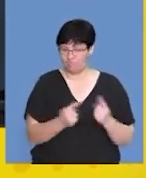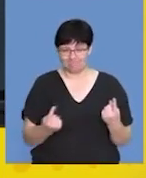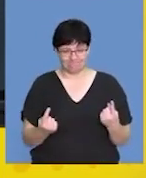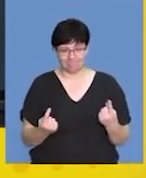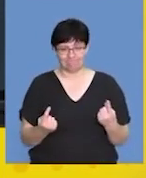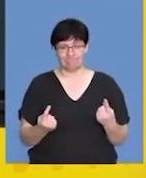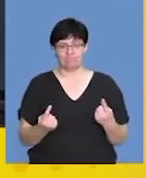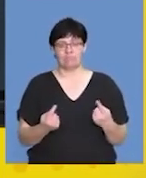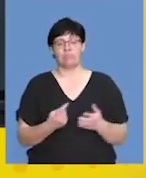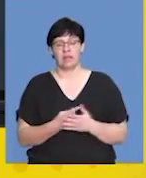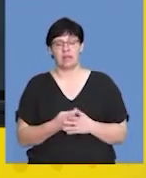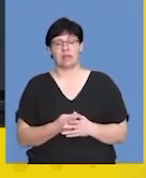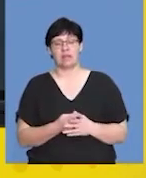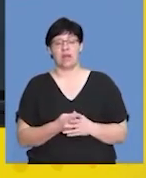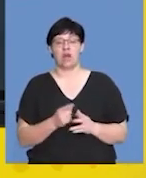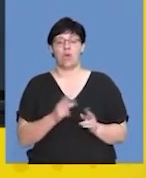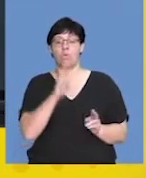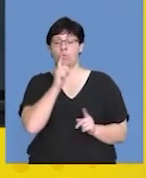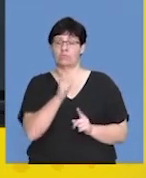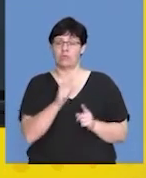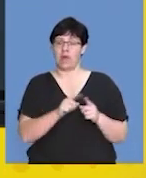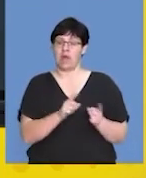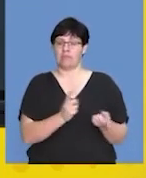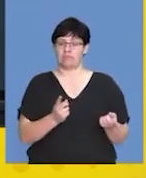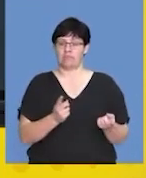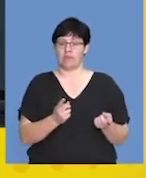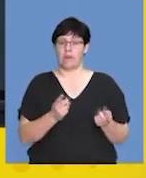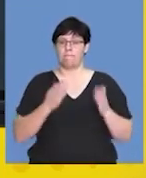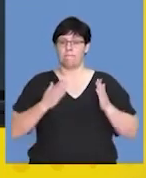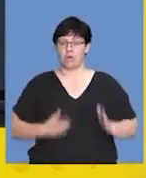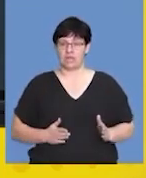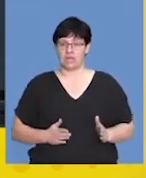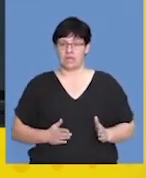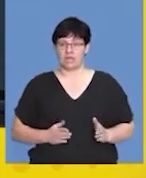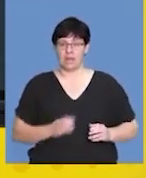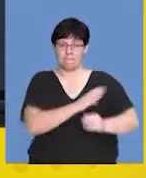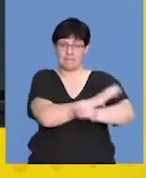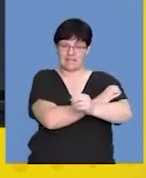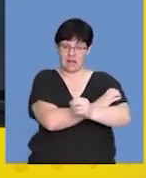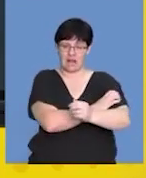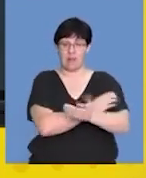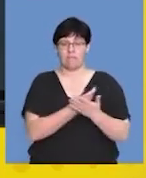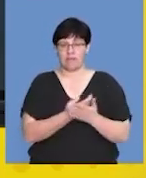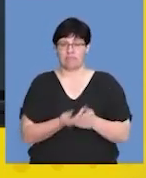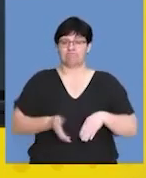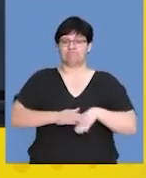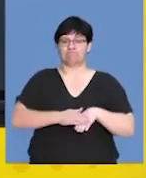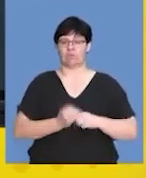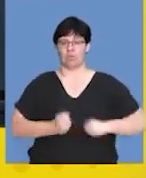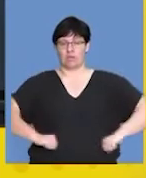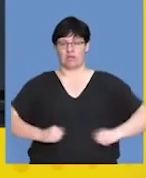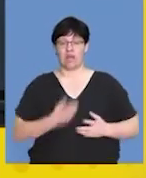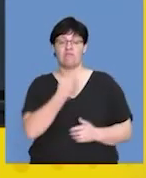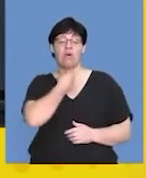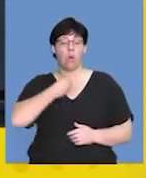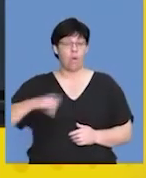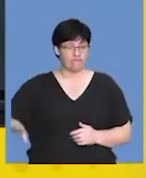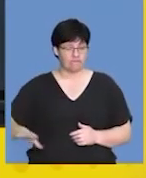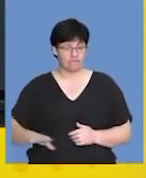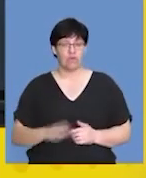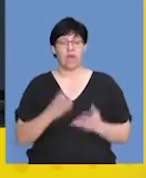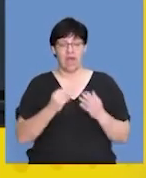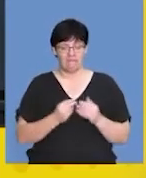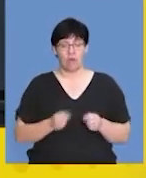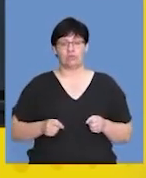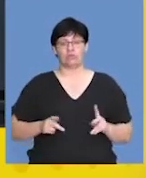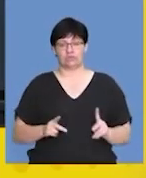significant reaction would be the ability for the body to produce muscle and to gain weight. So, if you take away thyroxin, you